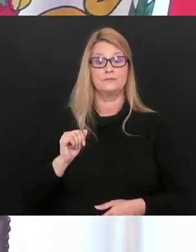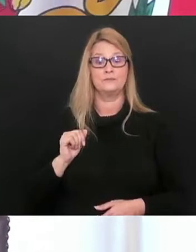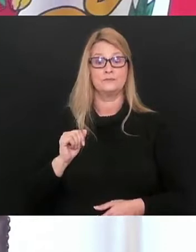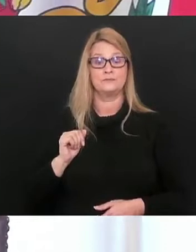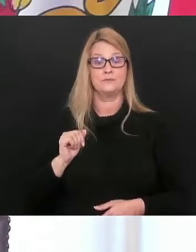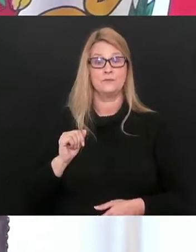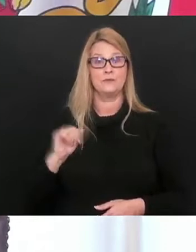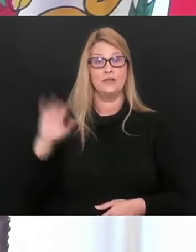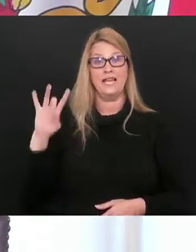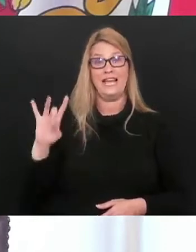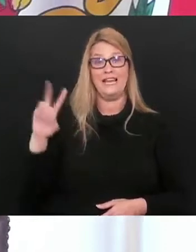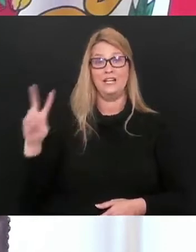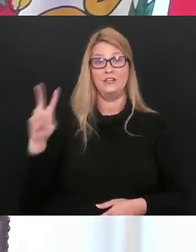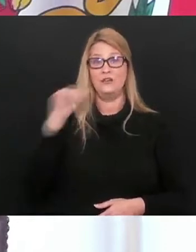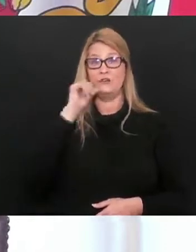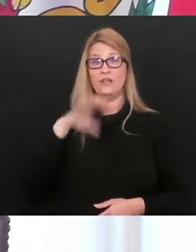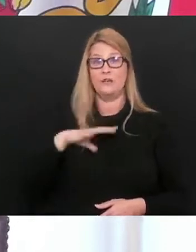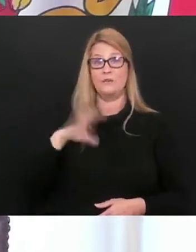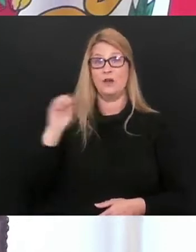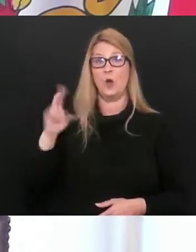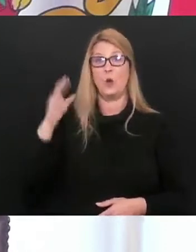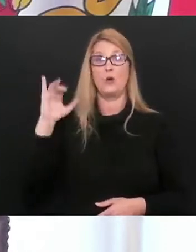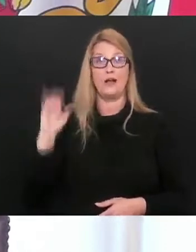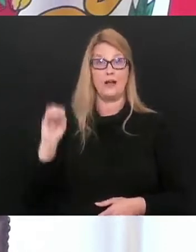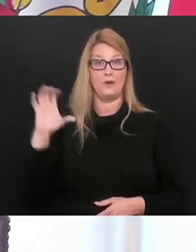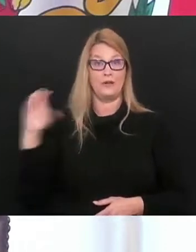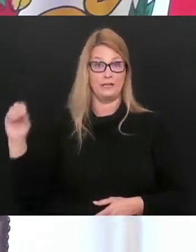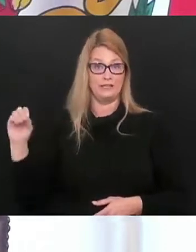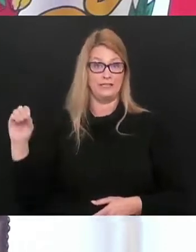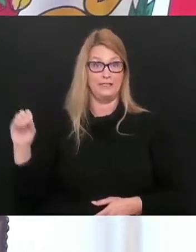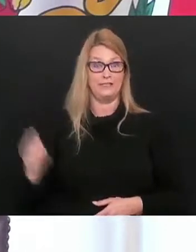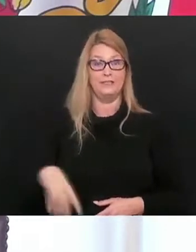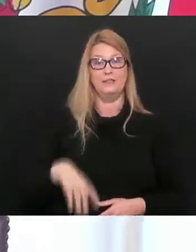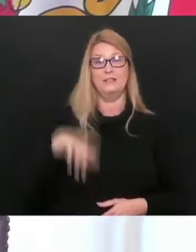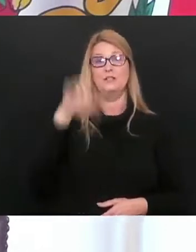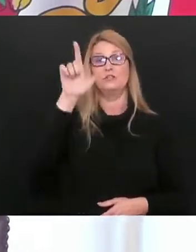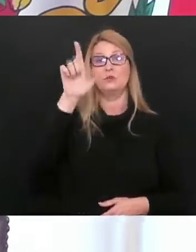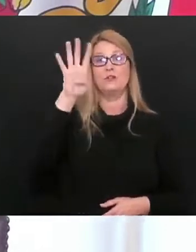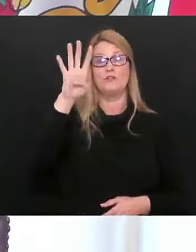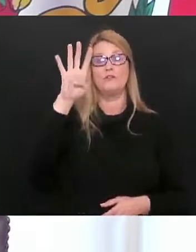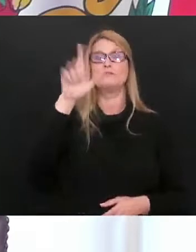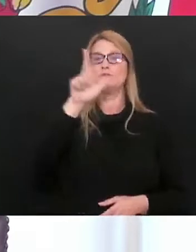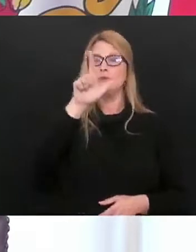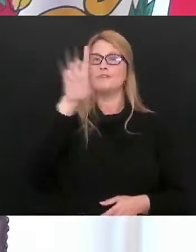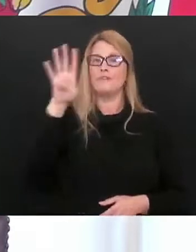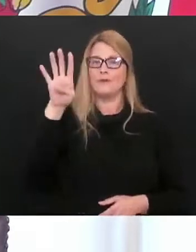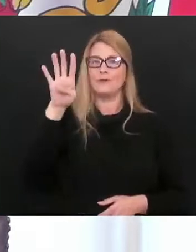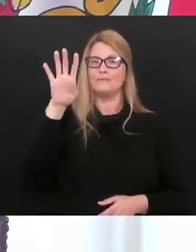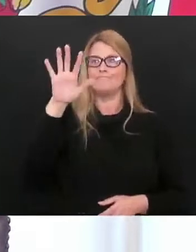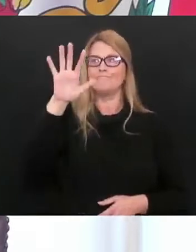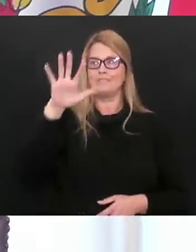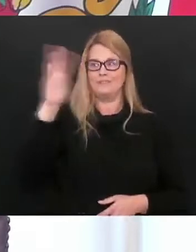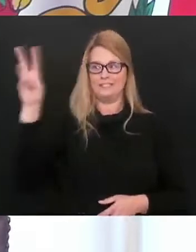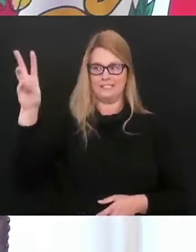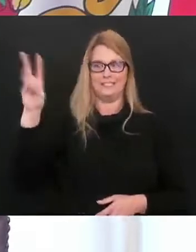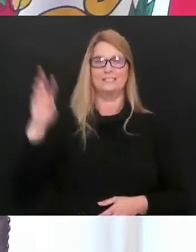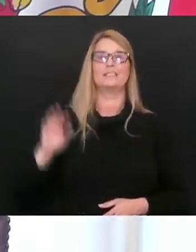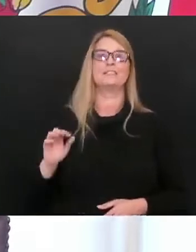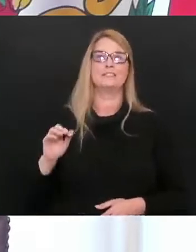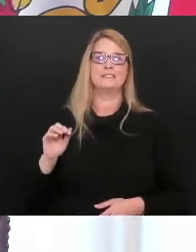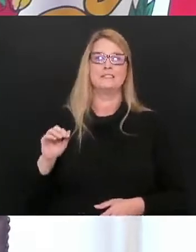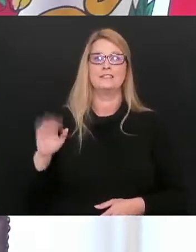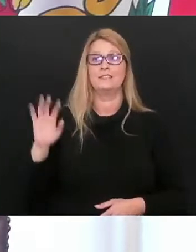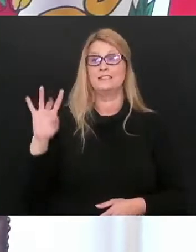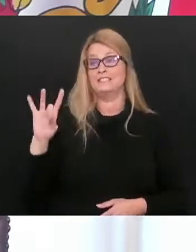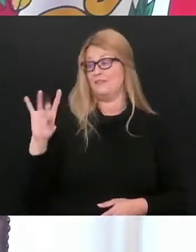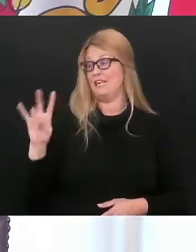is an 82-year-old female from Ohio County. Our 2,456th death is a 78-year-old